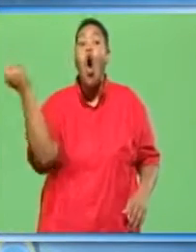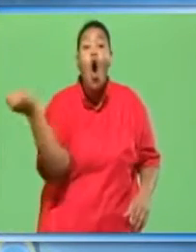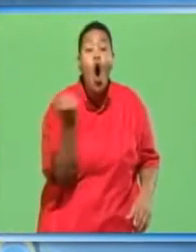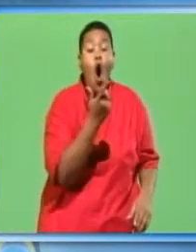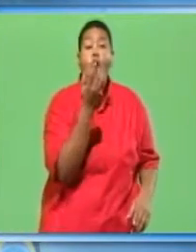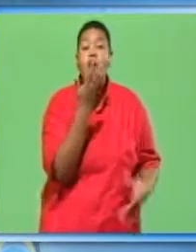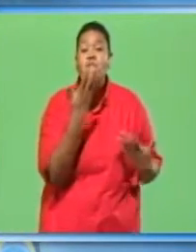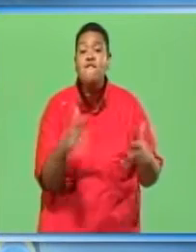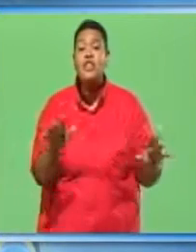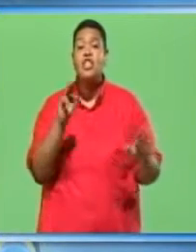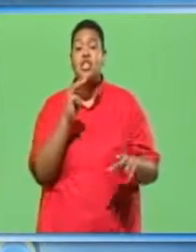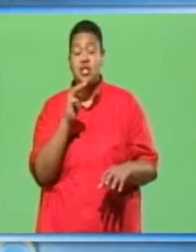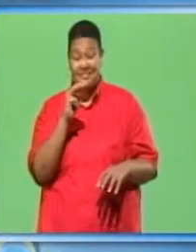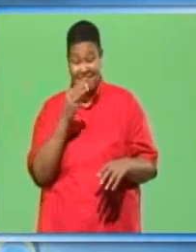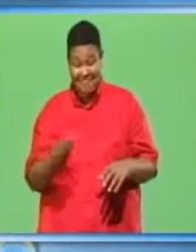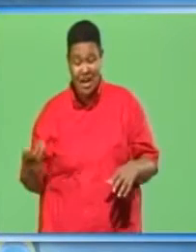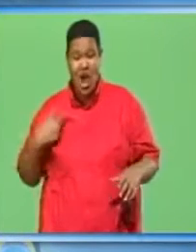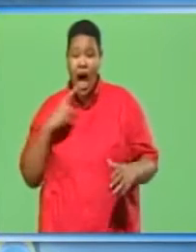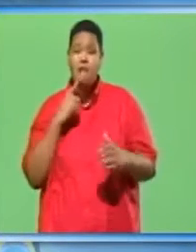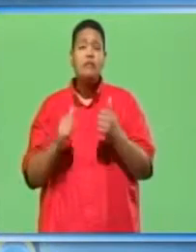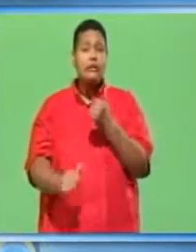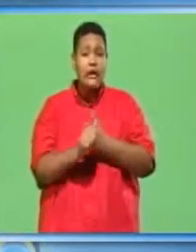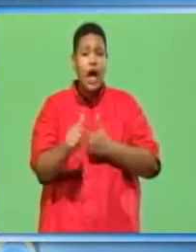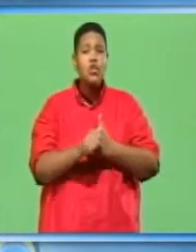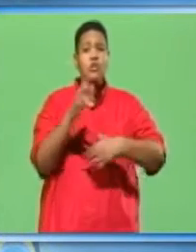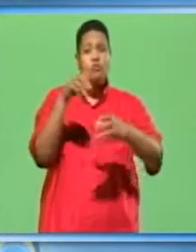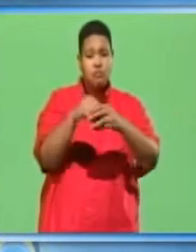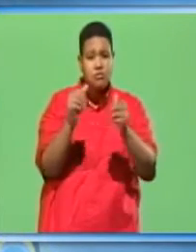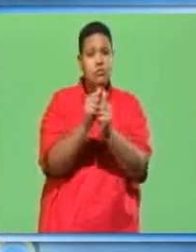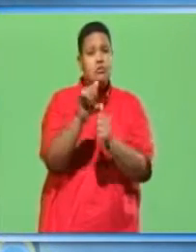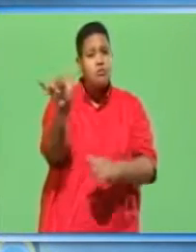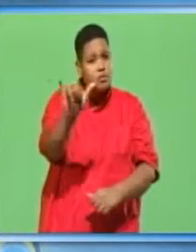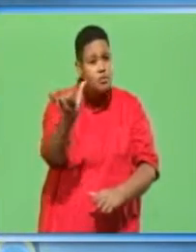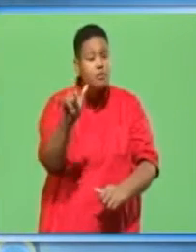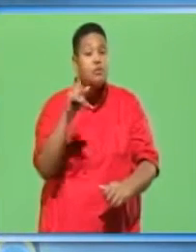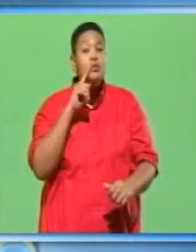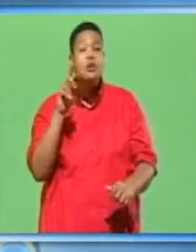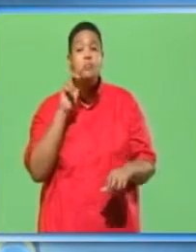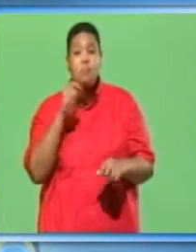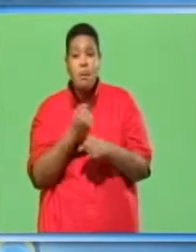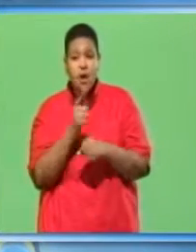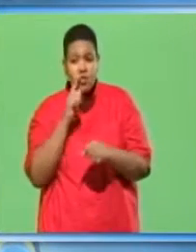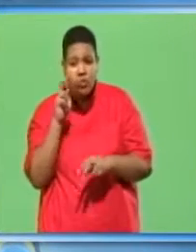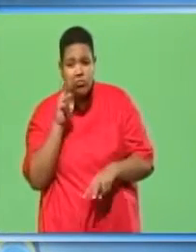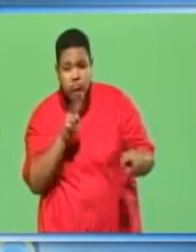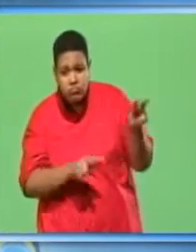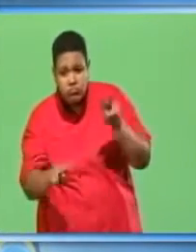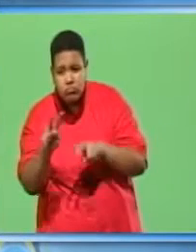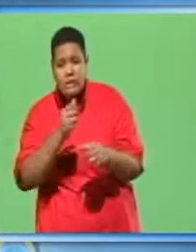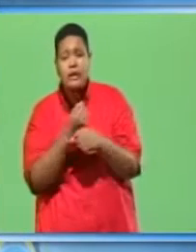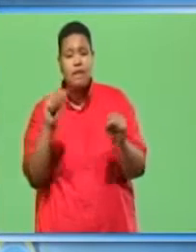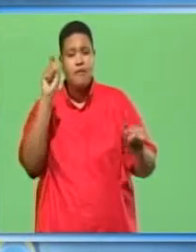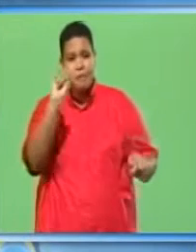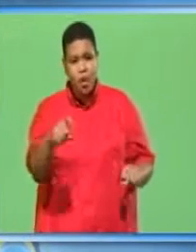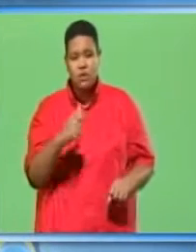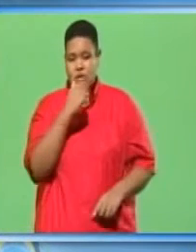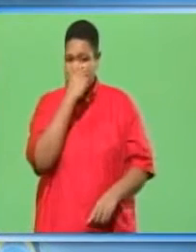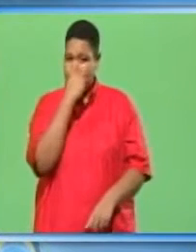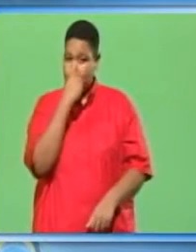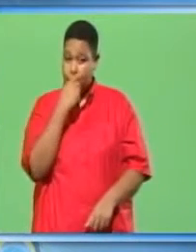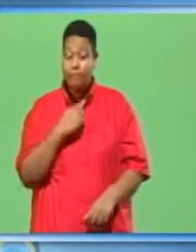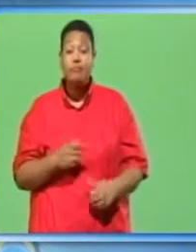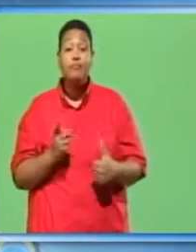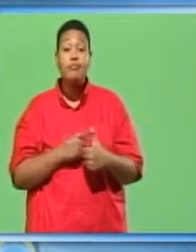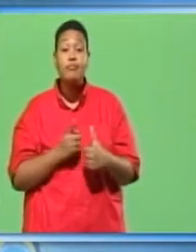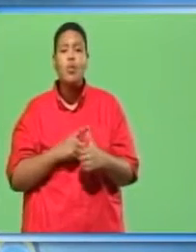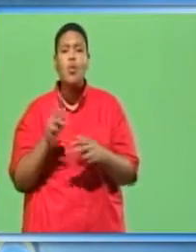materials have some degree of danger associated with them. Be sure to observe the following precautions. 11.